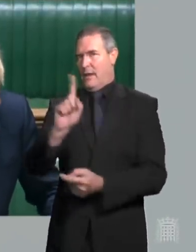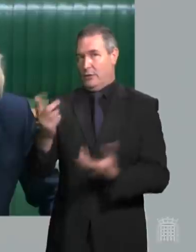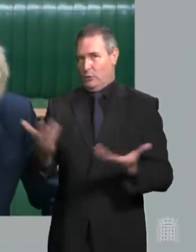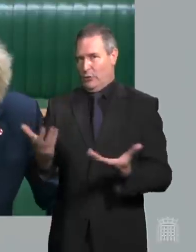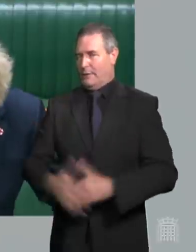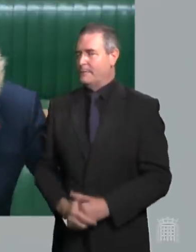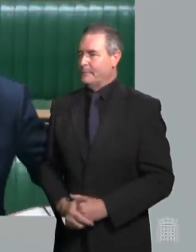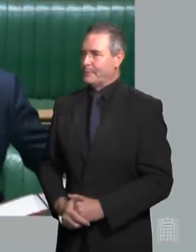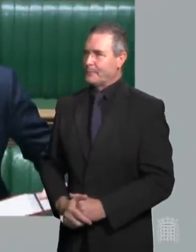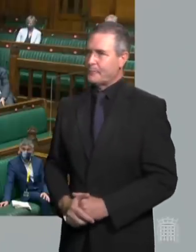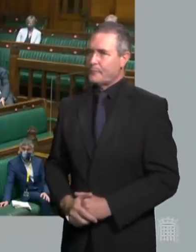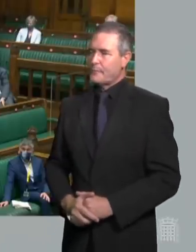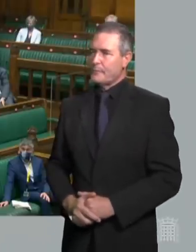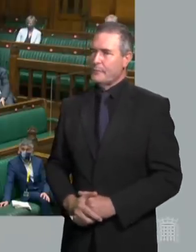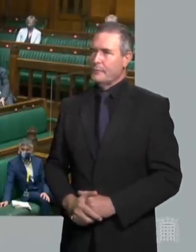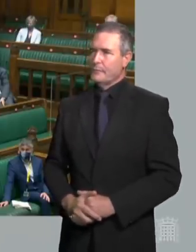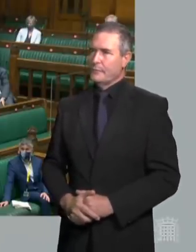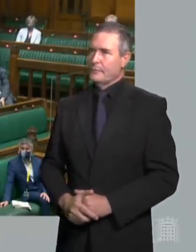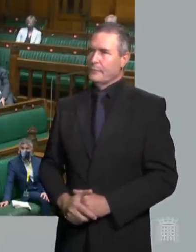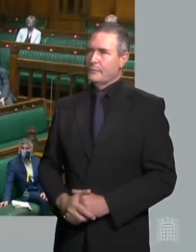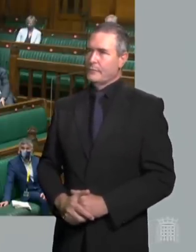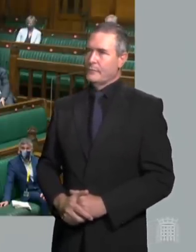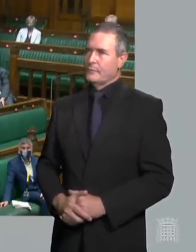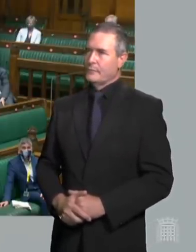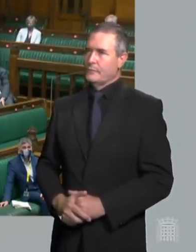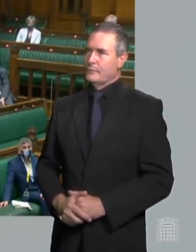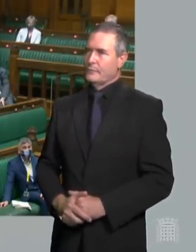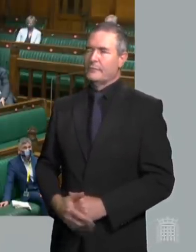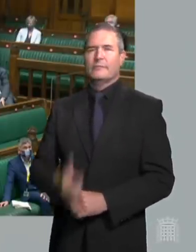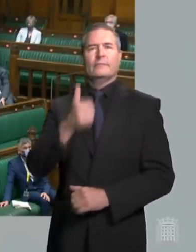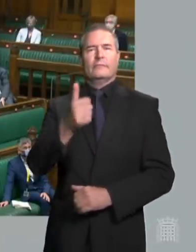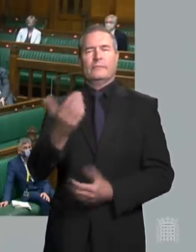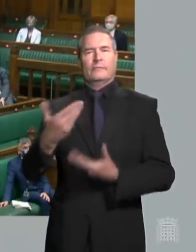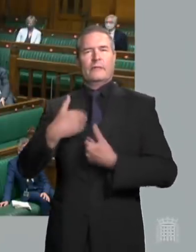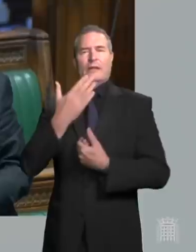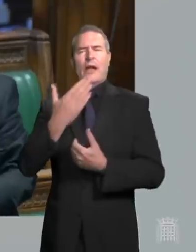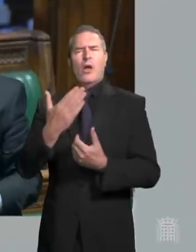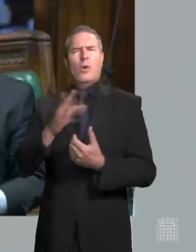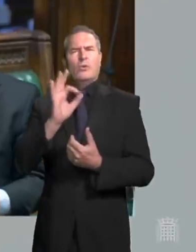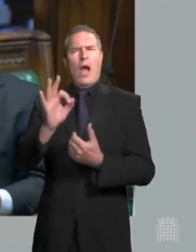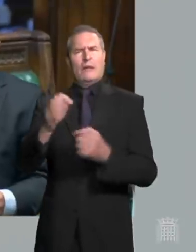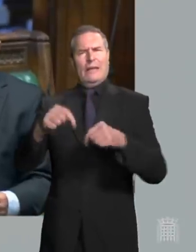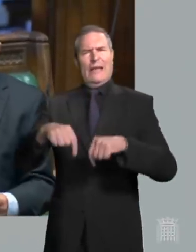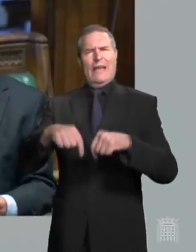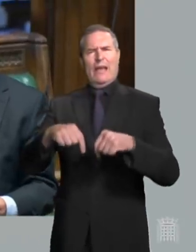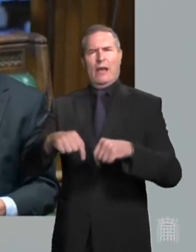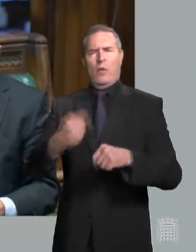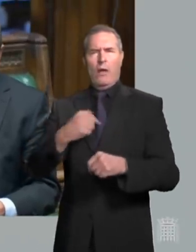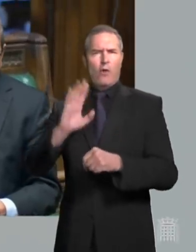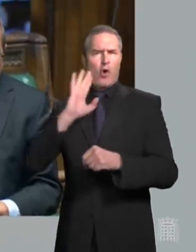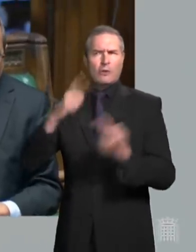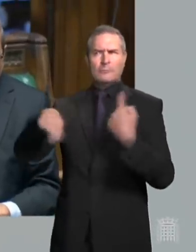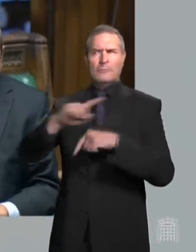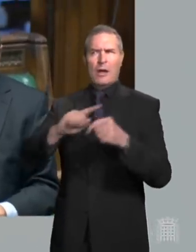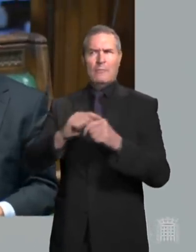later today. John McNaughton. Thank you, Mr Speaker. Prime Minister, we hear a great deal in this